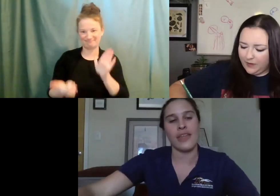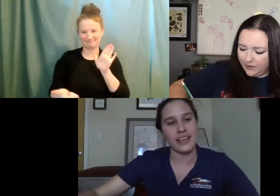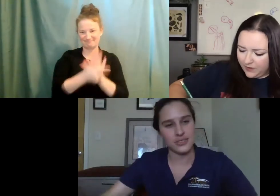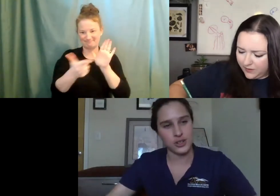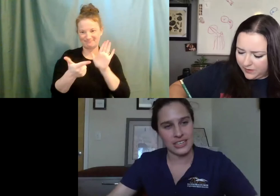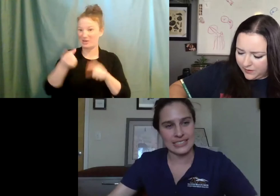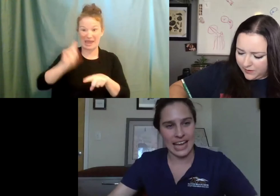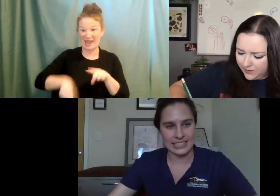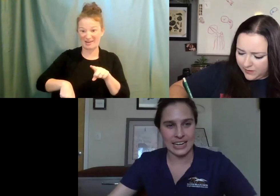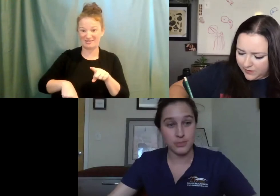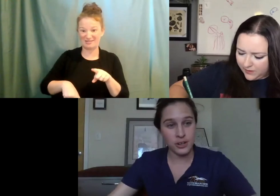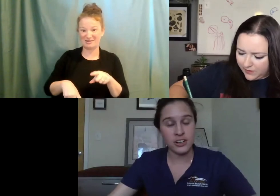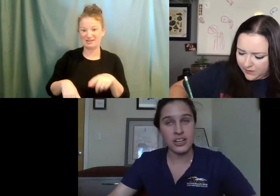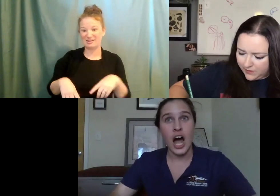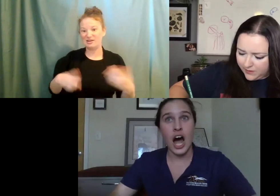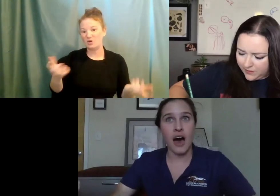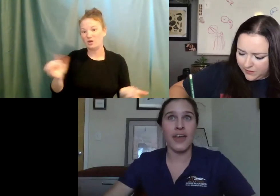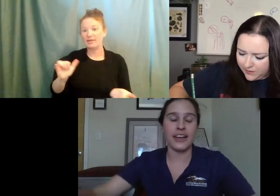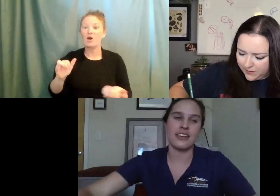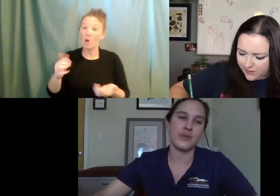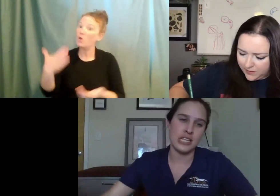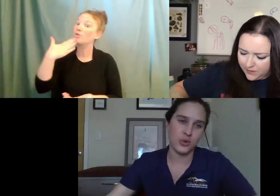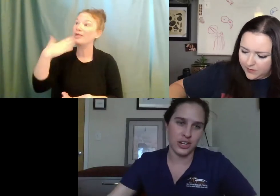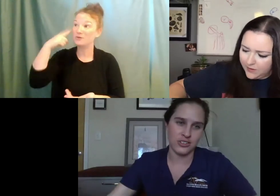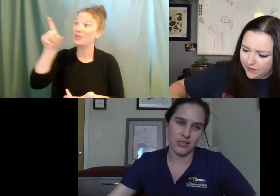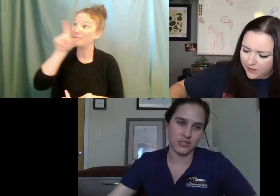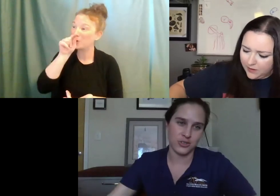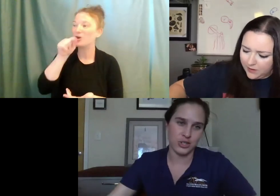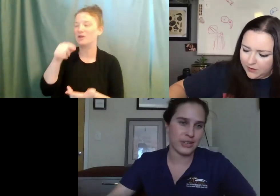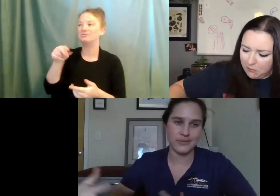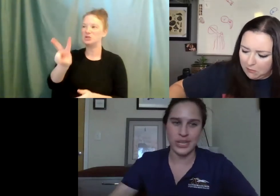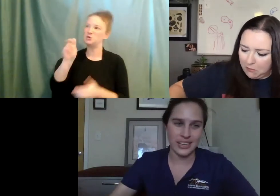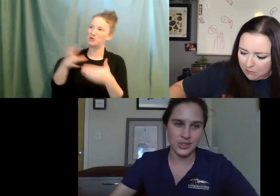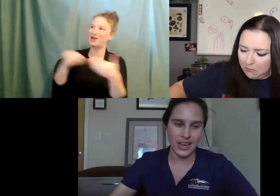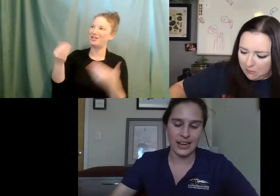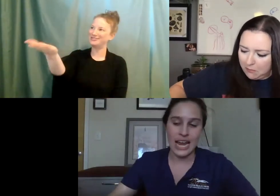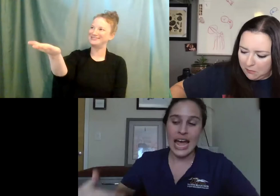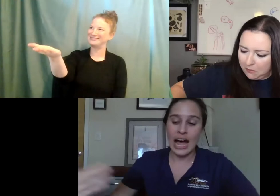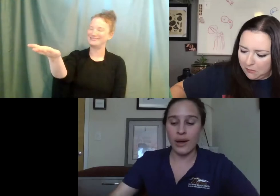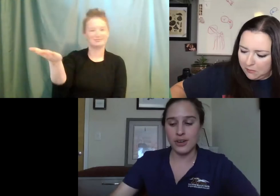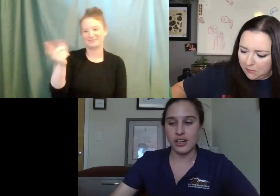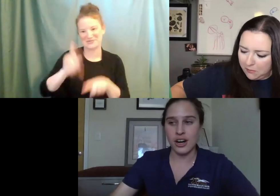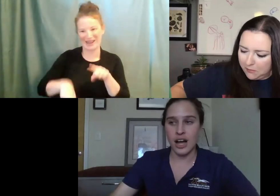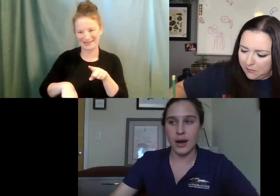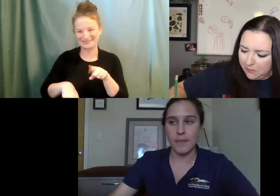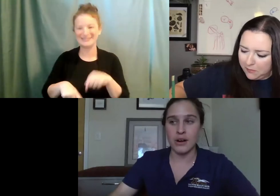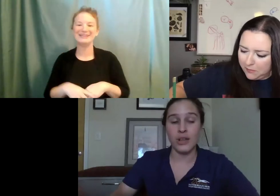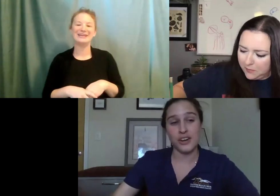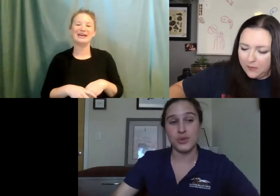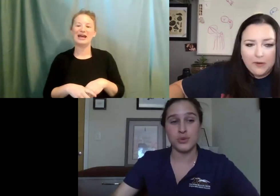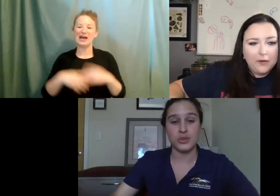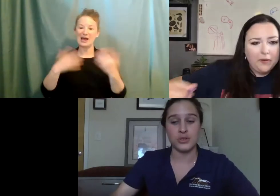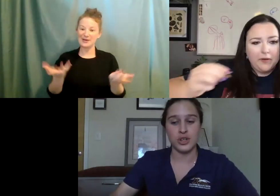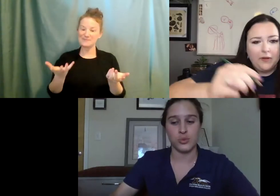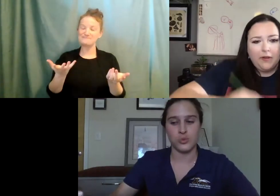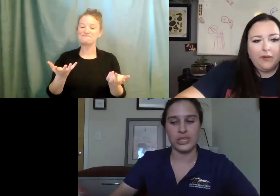be like, oh yeah, thanks for this cat attack bird. Uh, that's going to be $200 for treatment. We can't do that. However, um, a